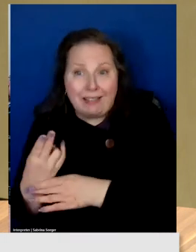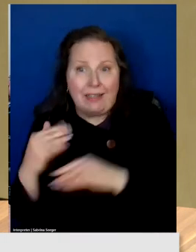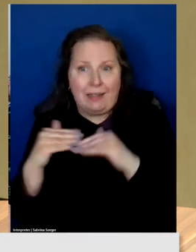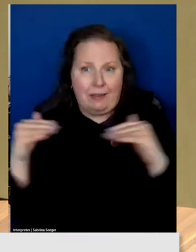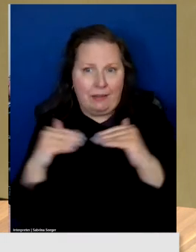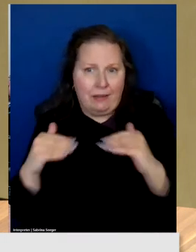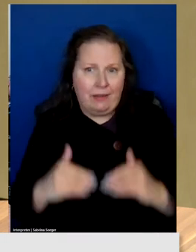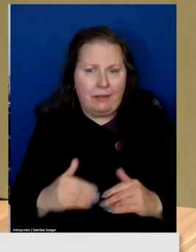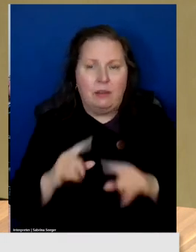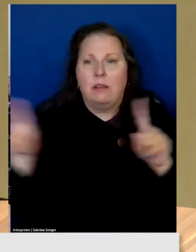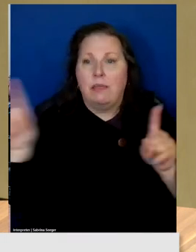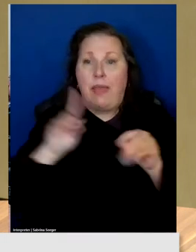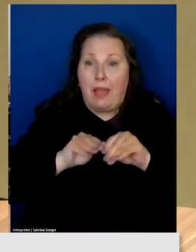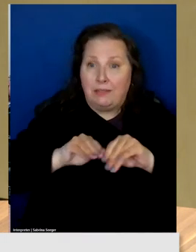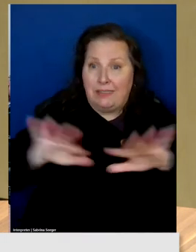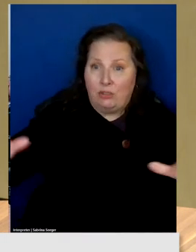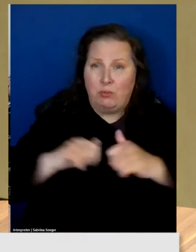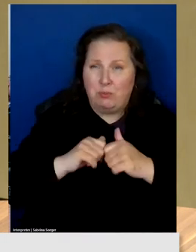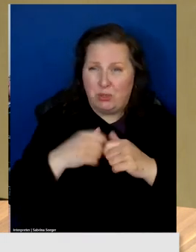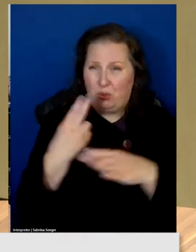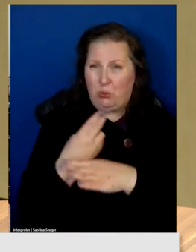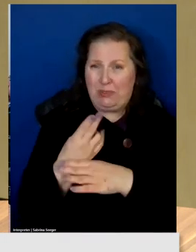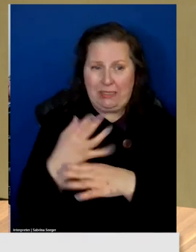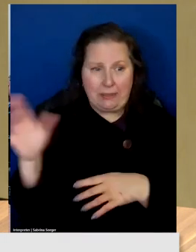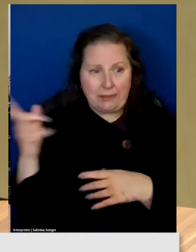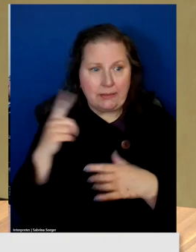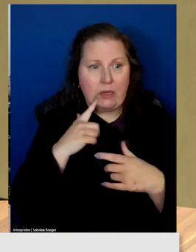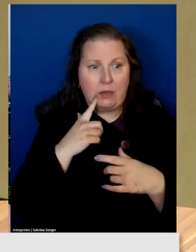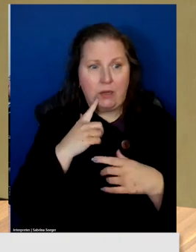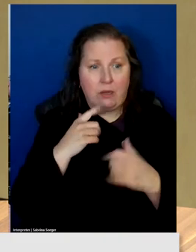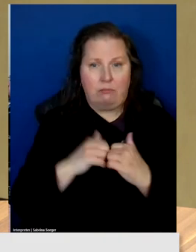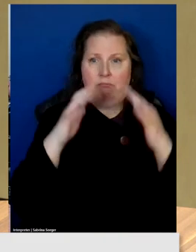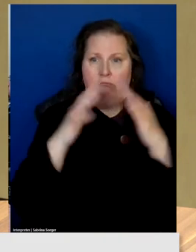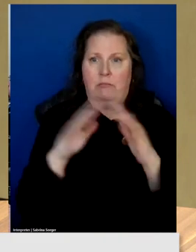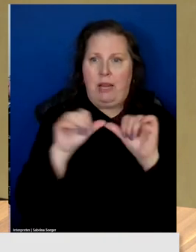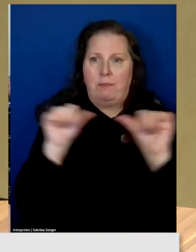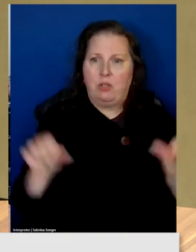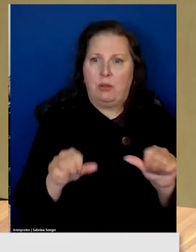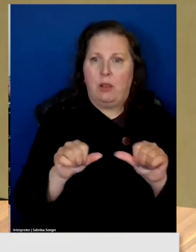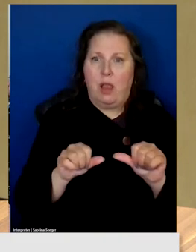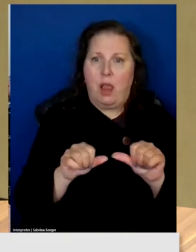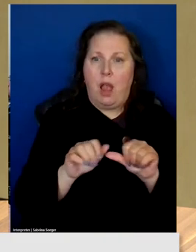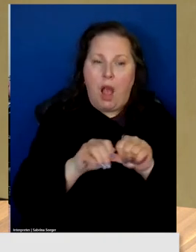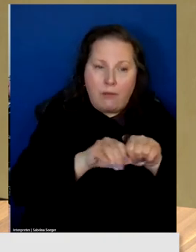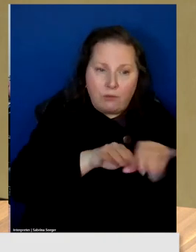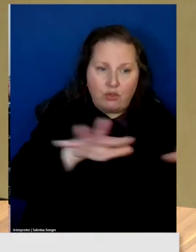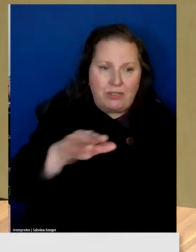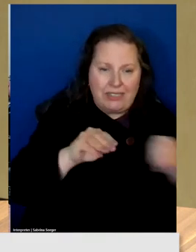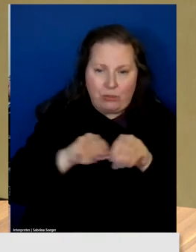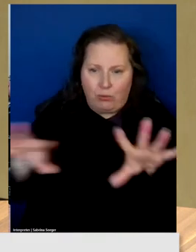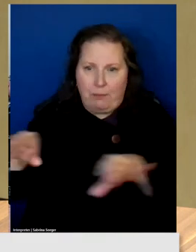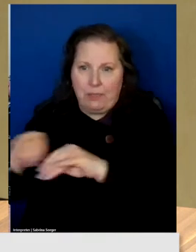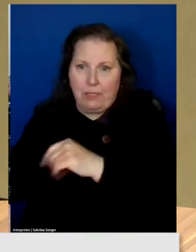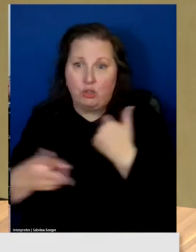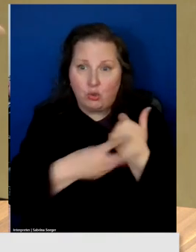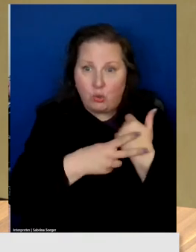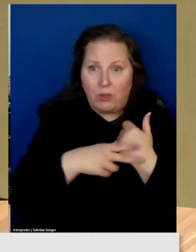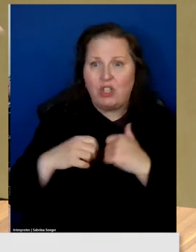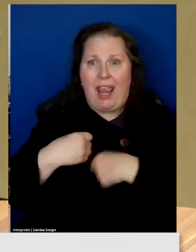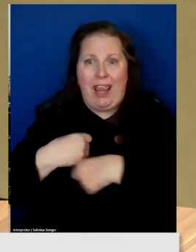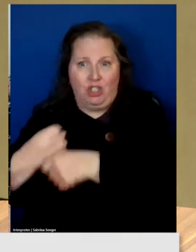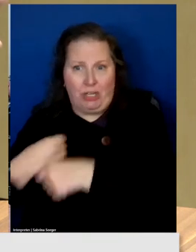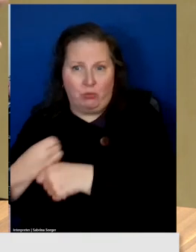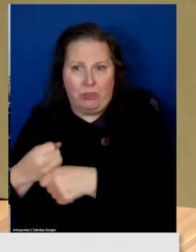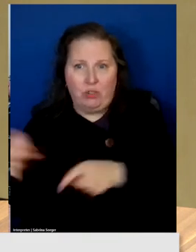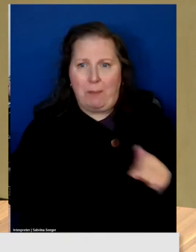The distribution utilities are implementing an architecture of distributed storage and distributed generation, big